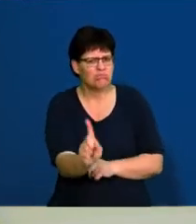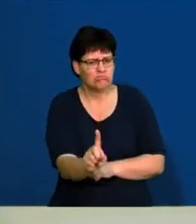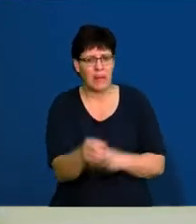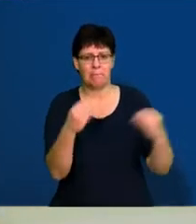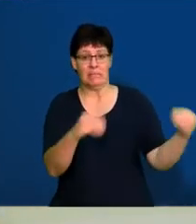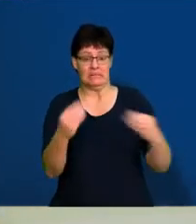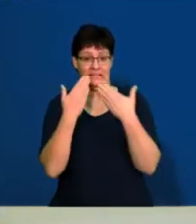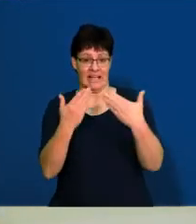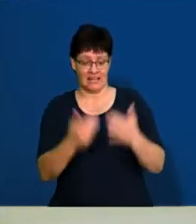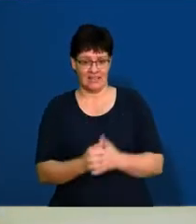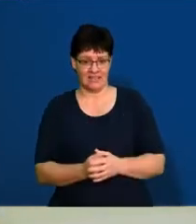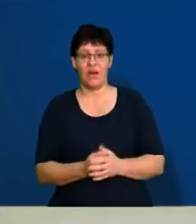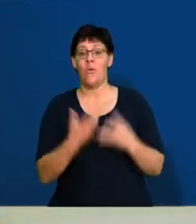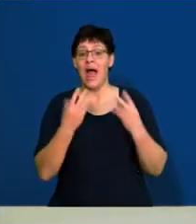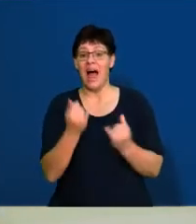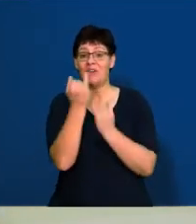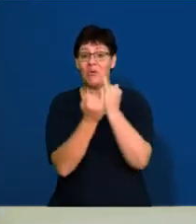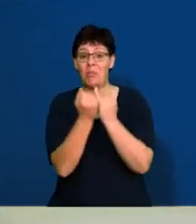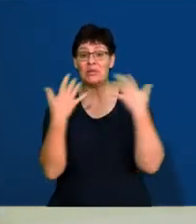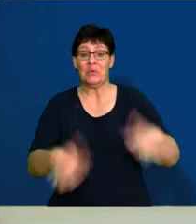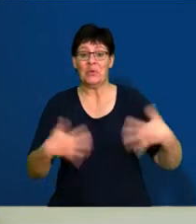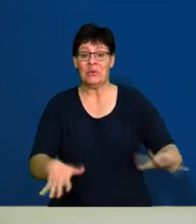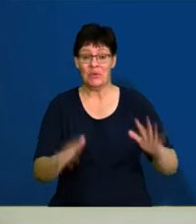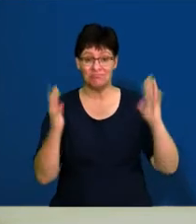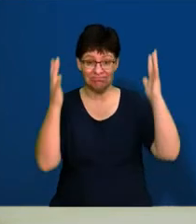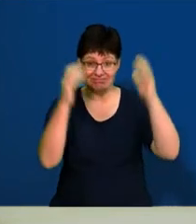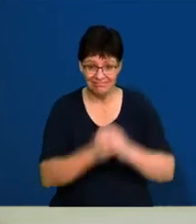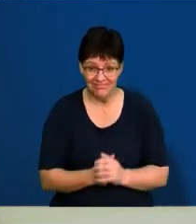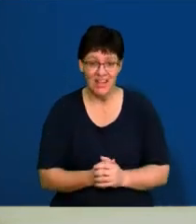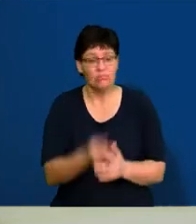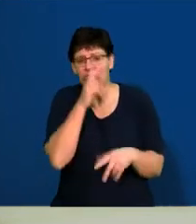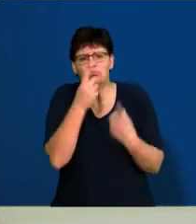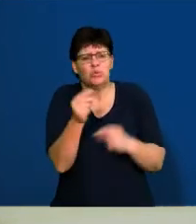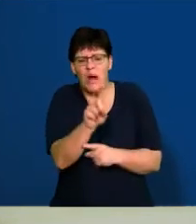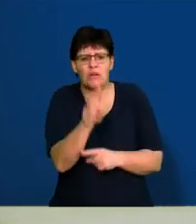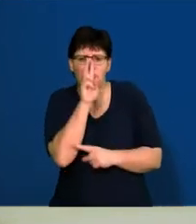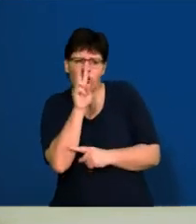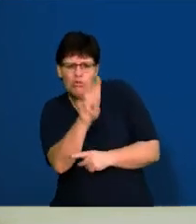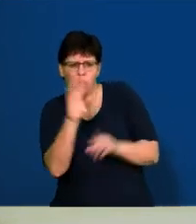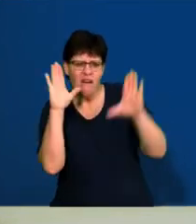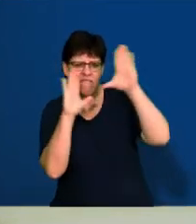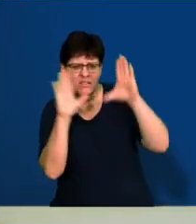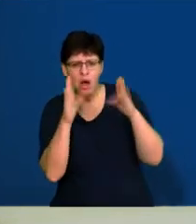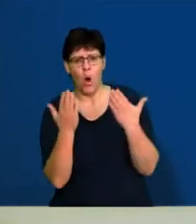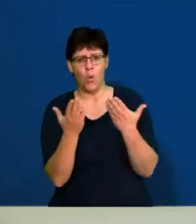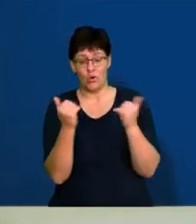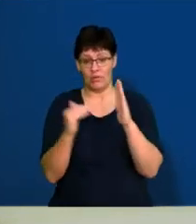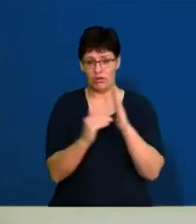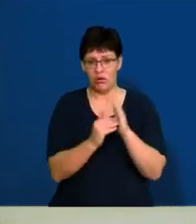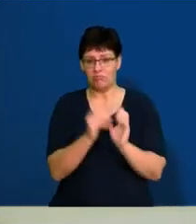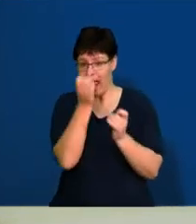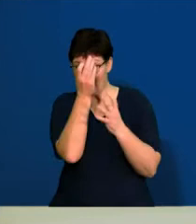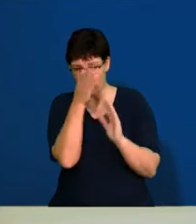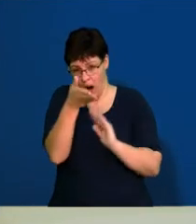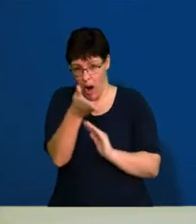Well, great news, everyone. We've got a competition running. All you need to do is check out the Facebook page for Wozomatrix to get all of the details.